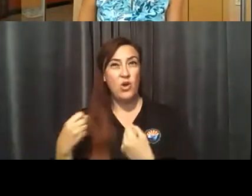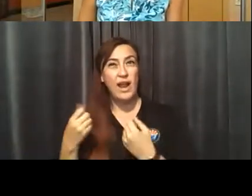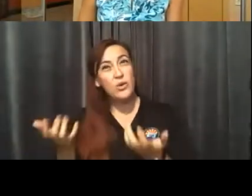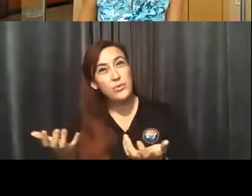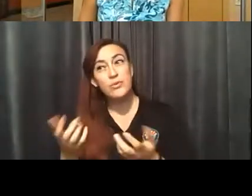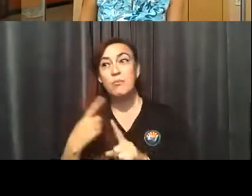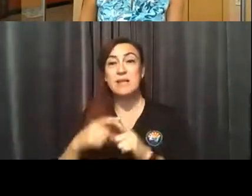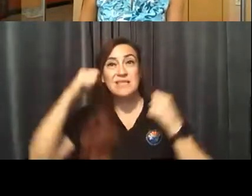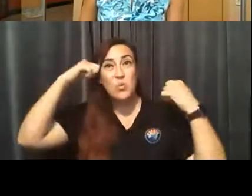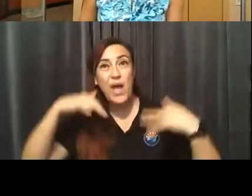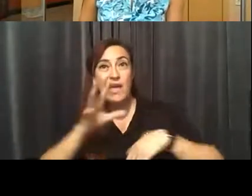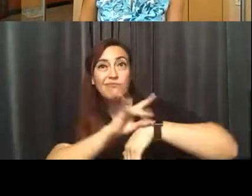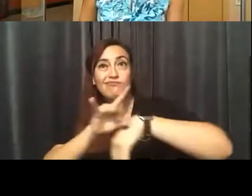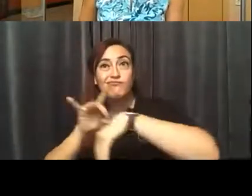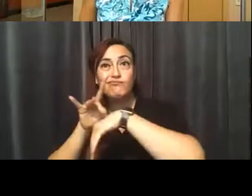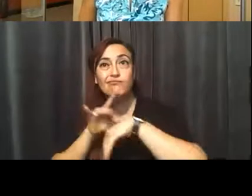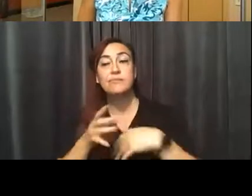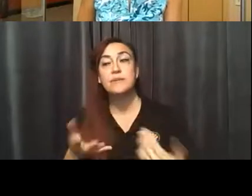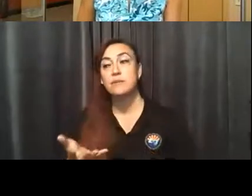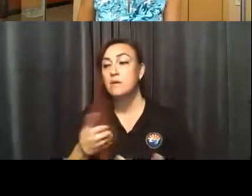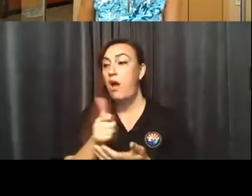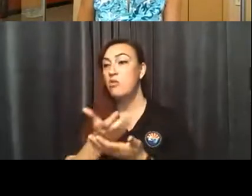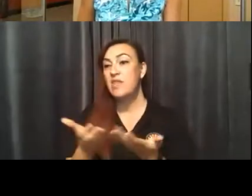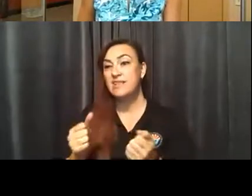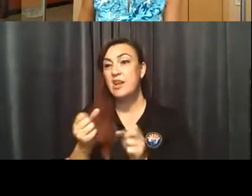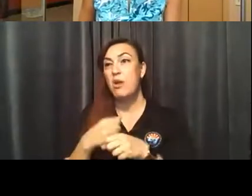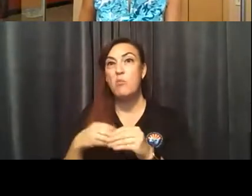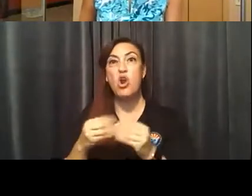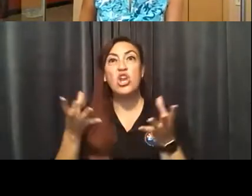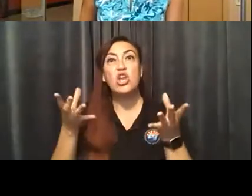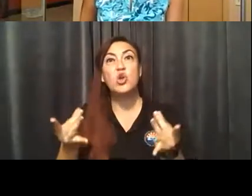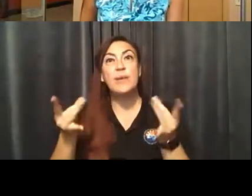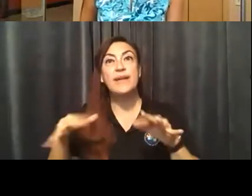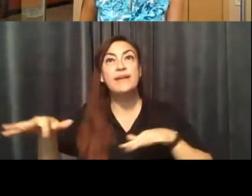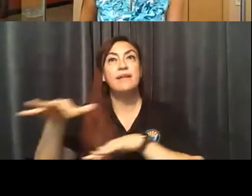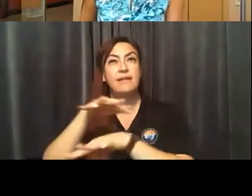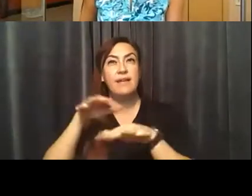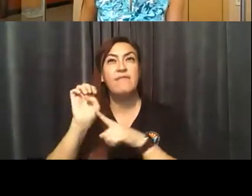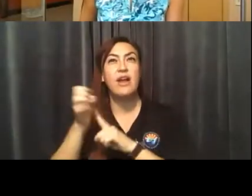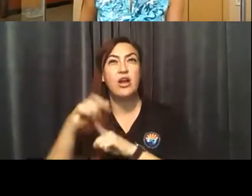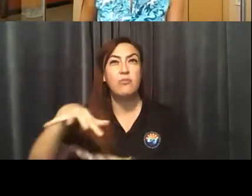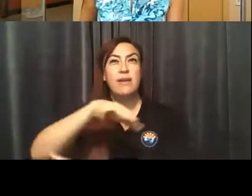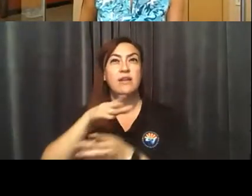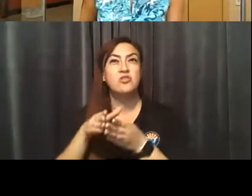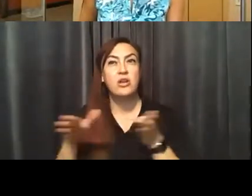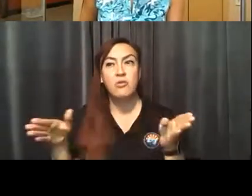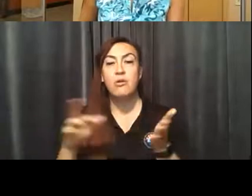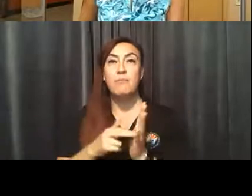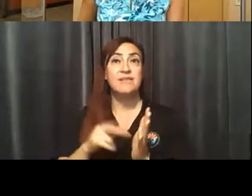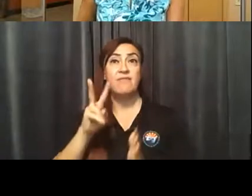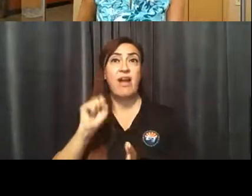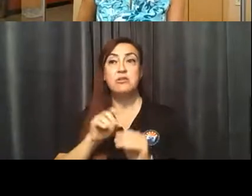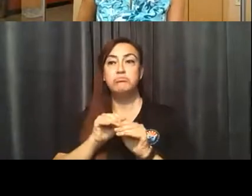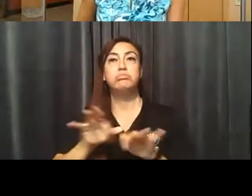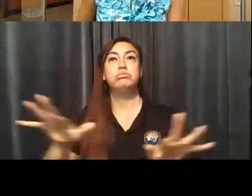and other things that can create a more humid environment and more capacity for this virus to spread.